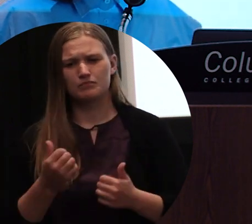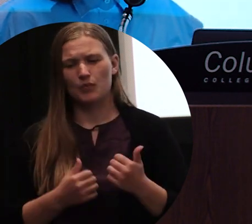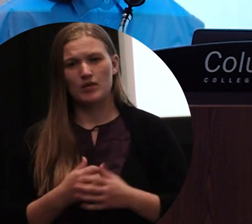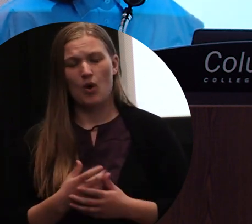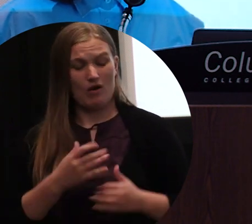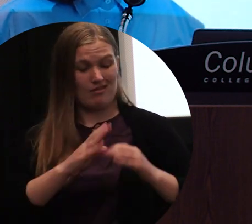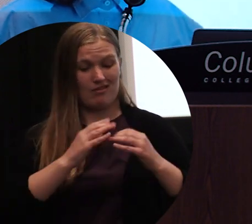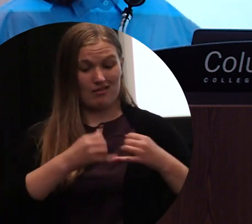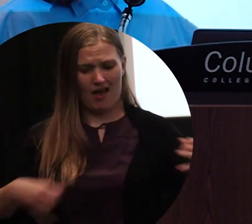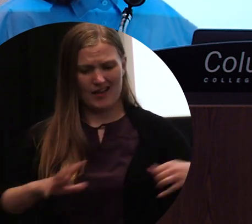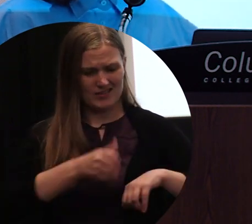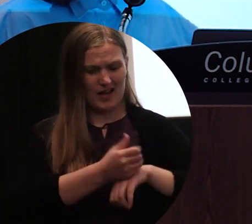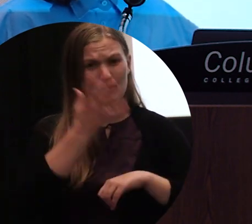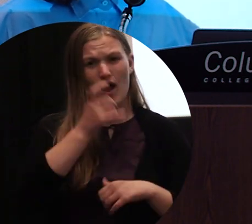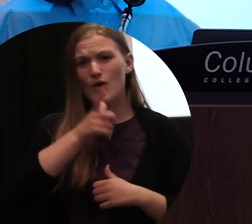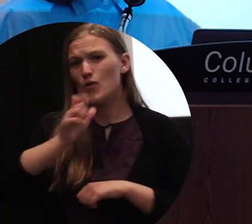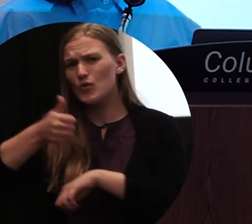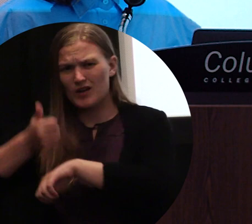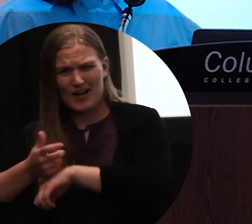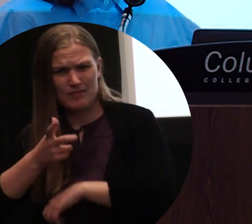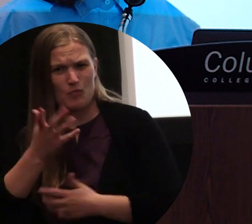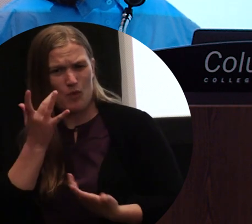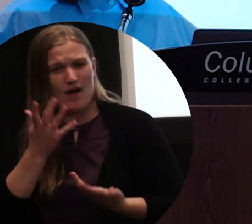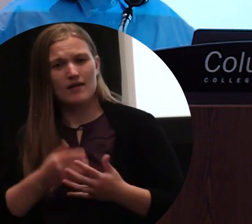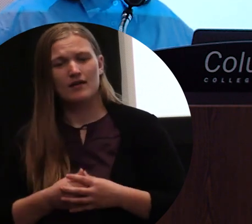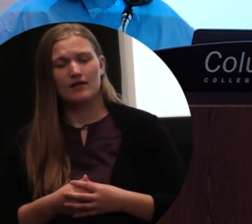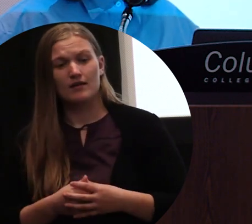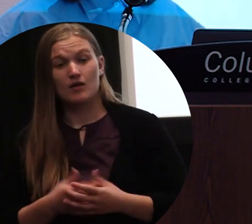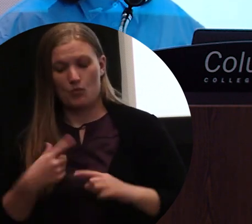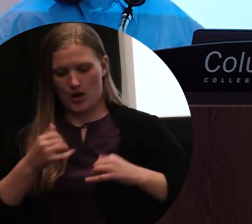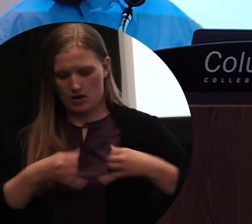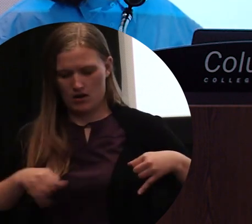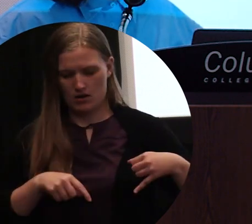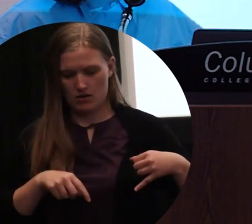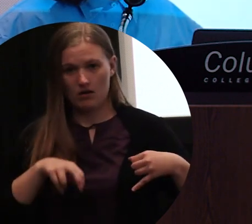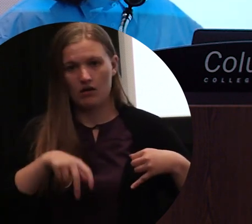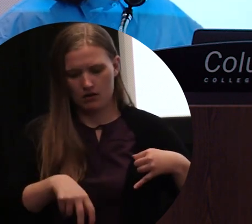we form a line? Who created the line? And what happens when I cross the line?